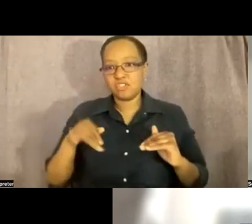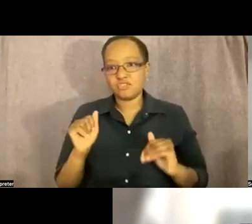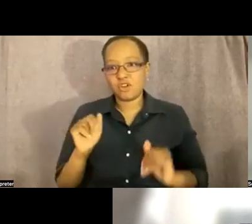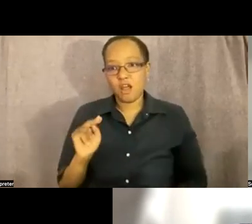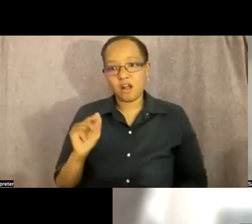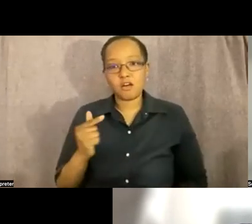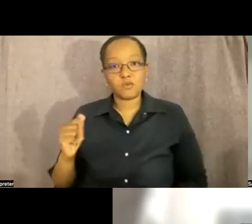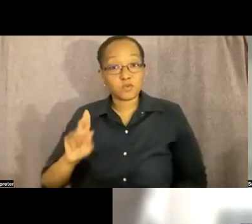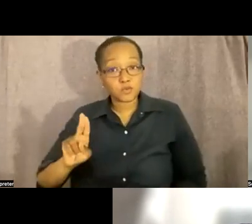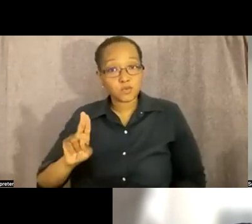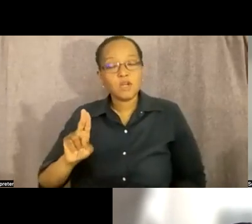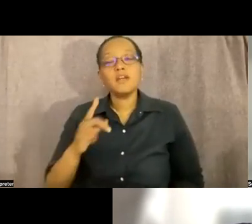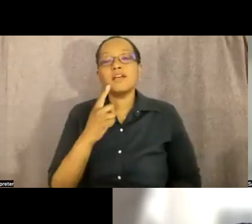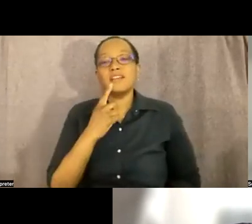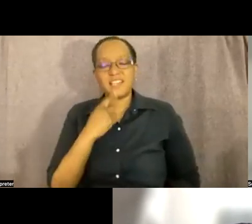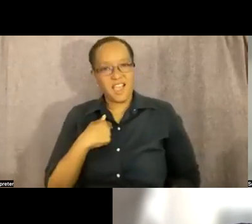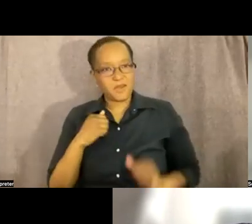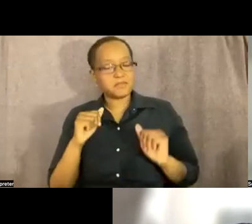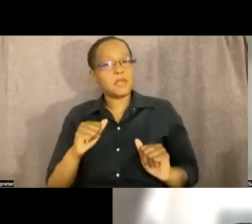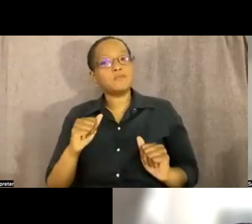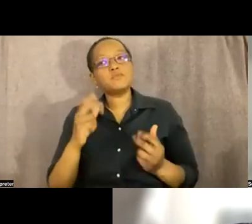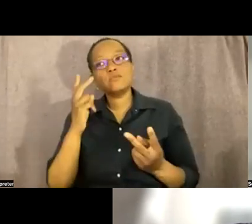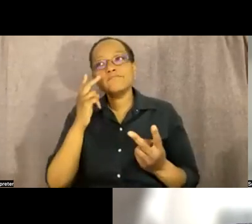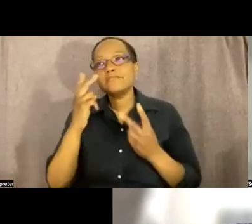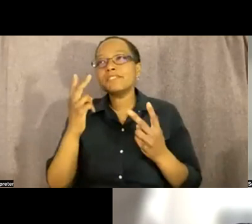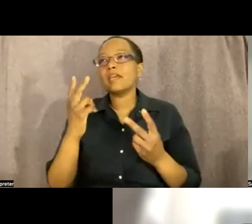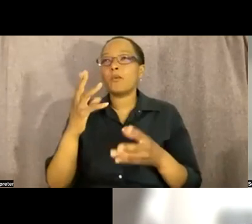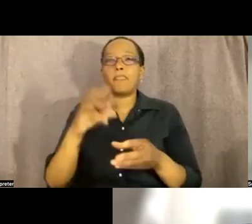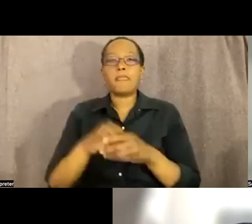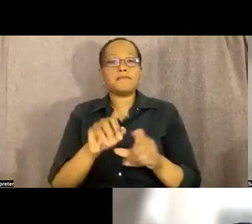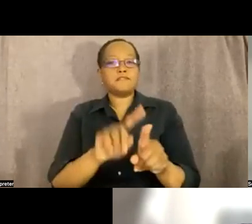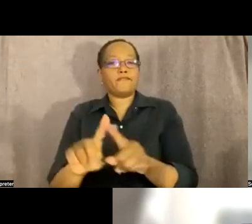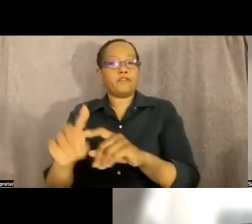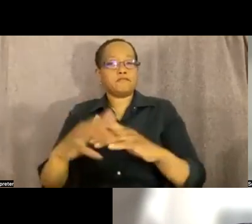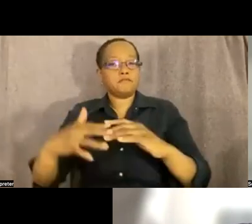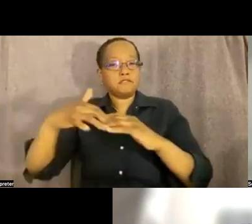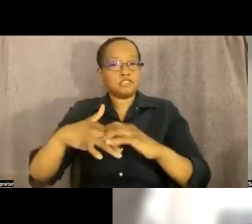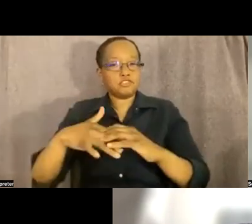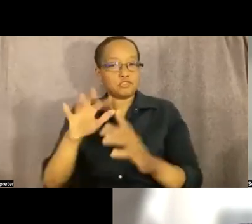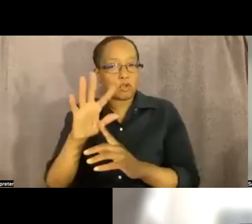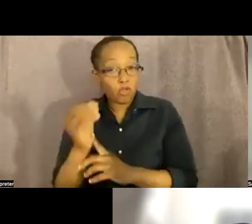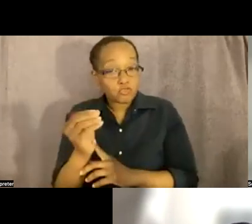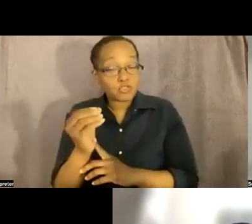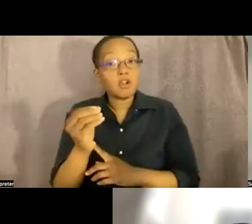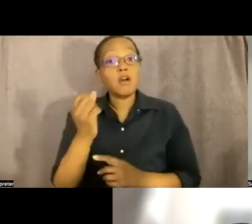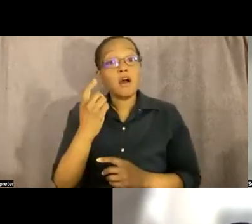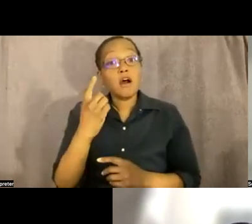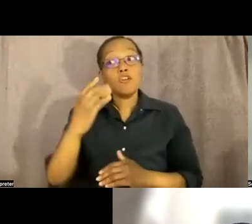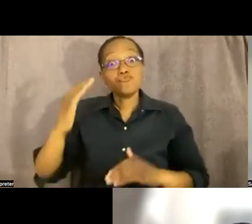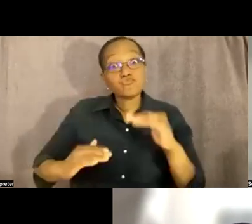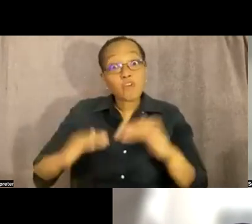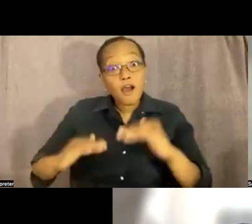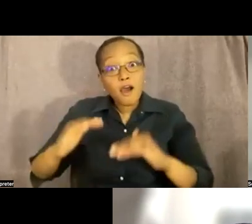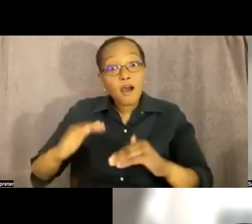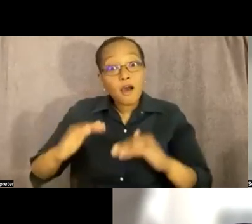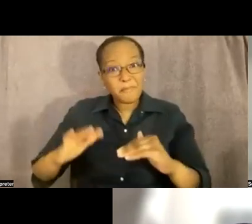see that you know in in in many indigenous uh cultures uh drumming is you see it's it's a common practice